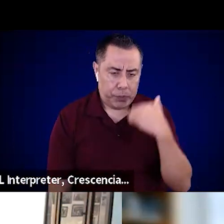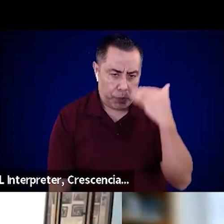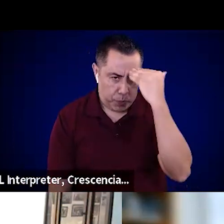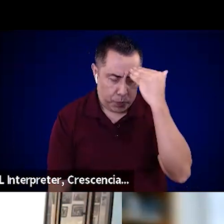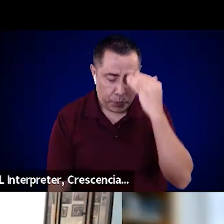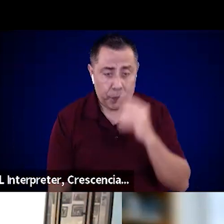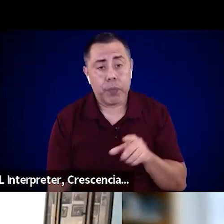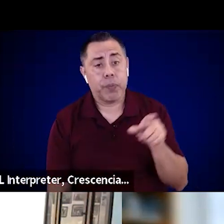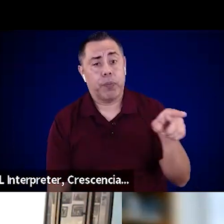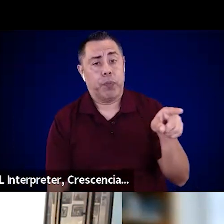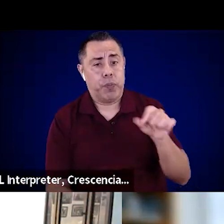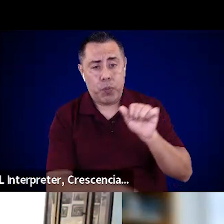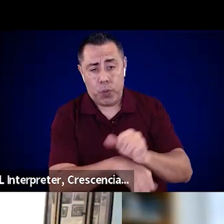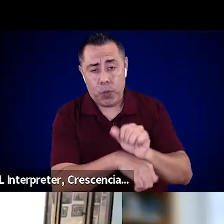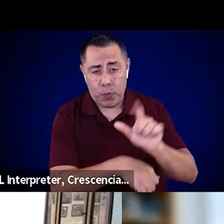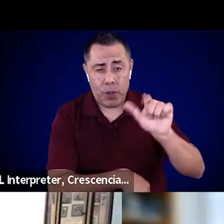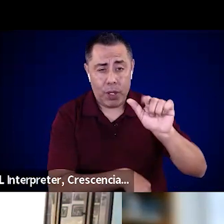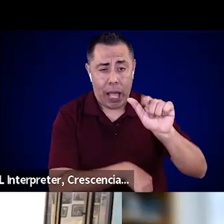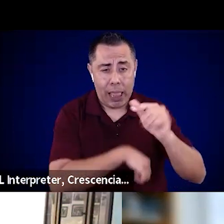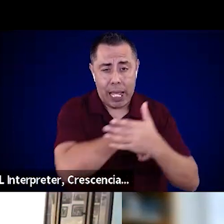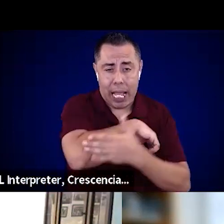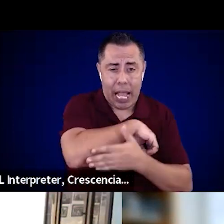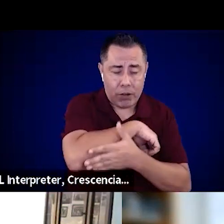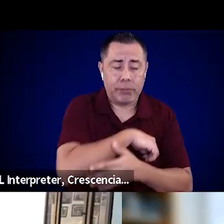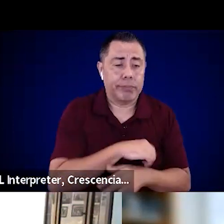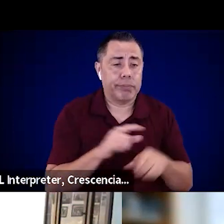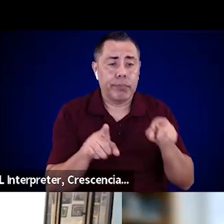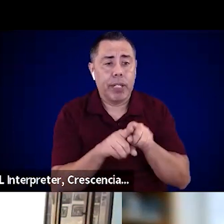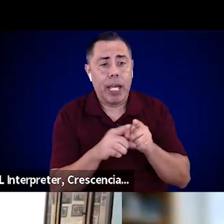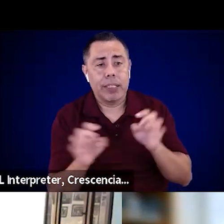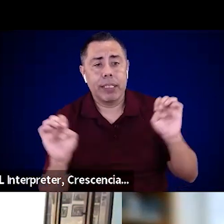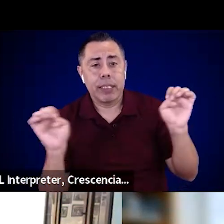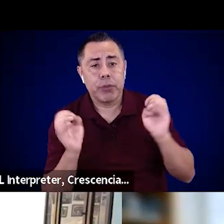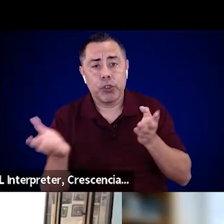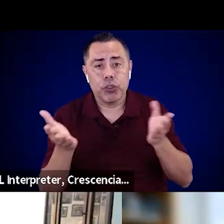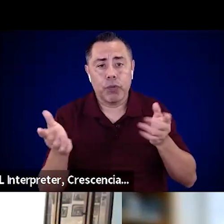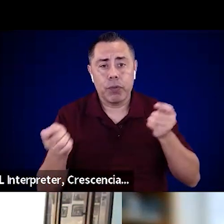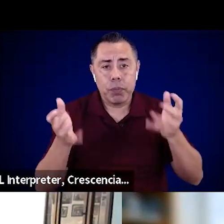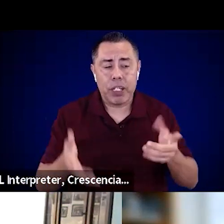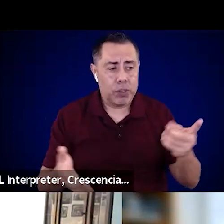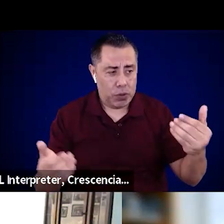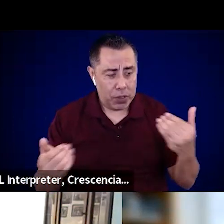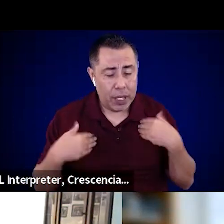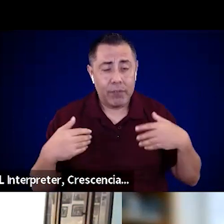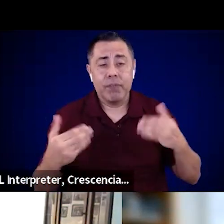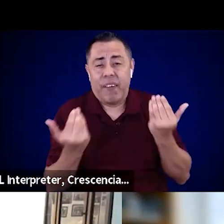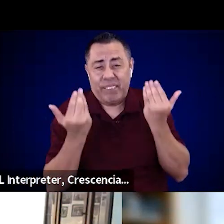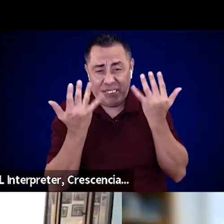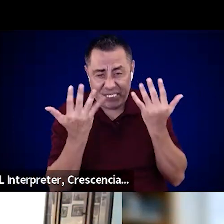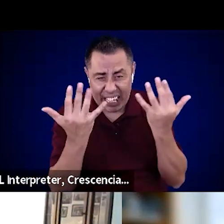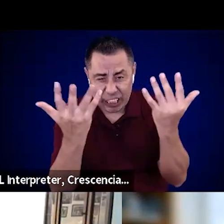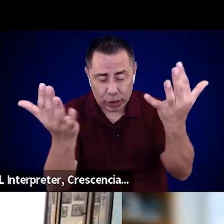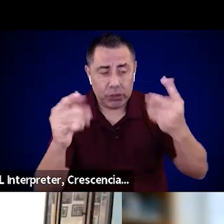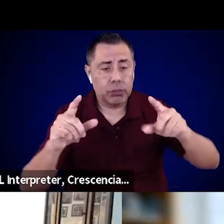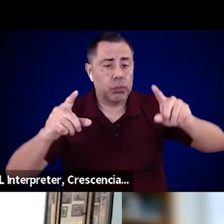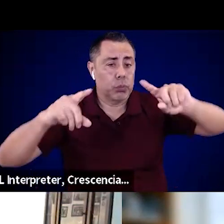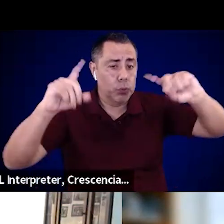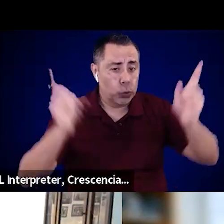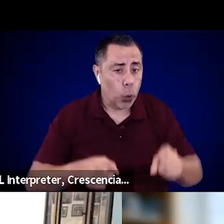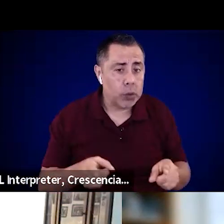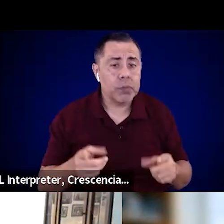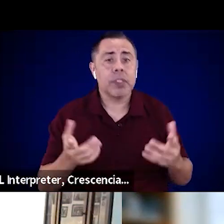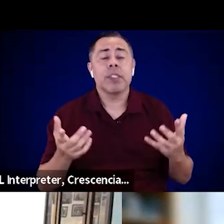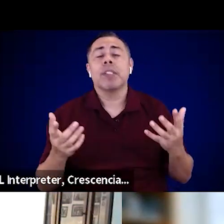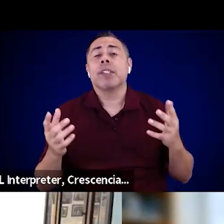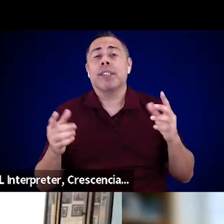LA County, you've tackled what I mean wildfires, storms, earthquakes, you've kind of done it all. Can you